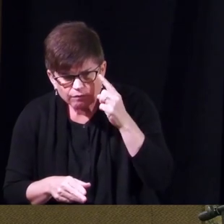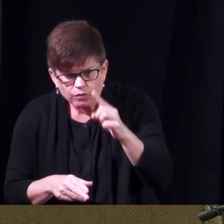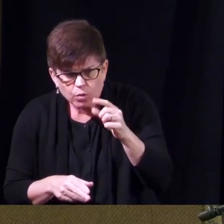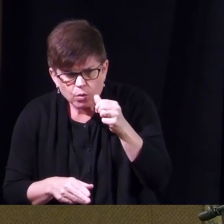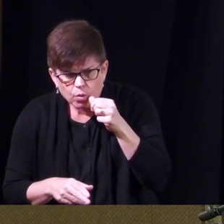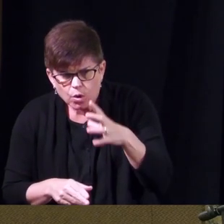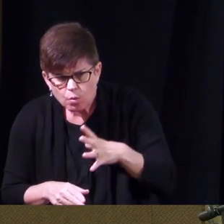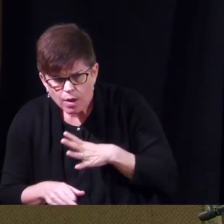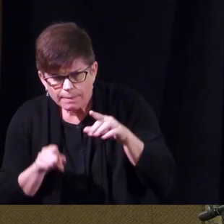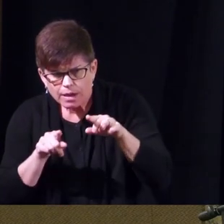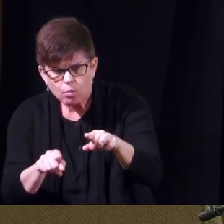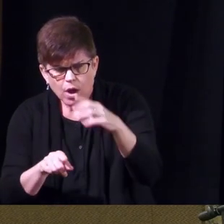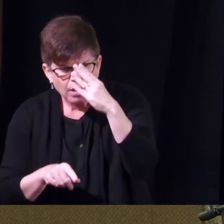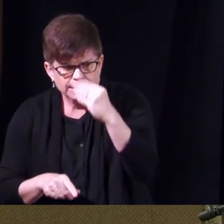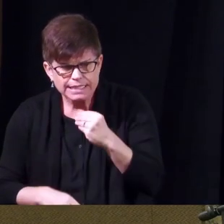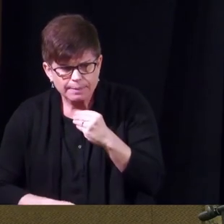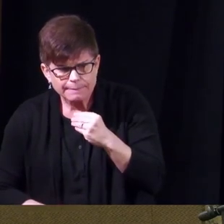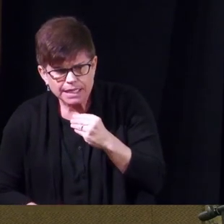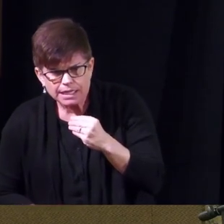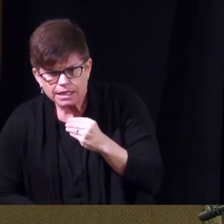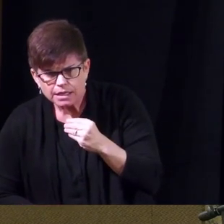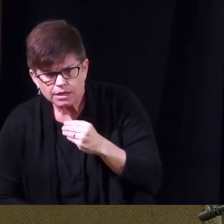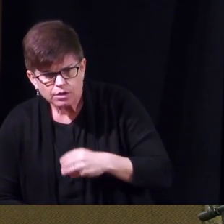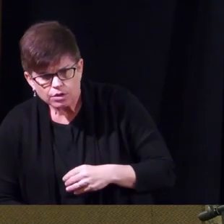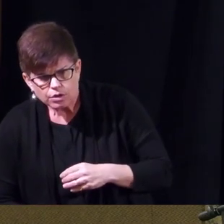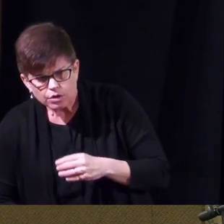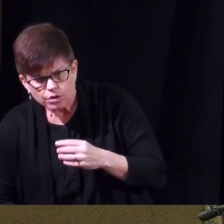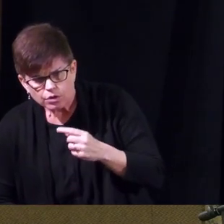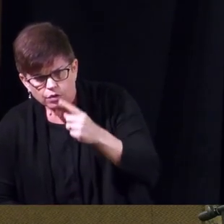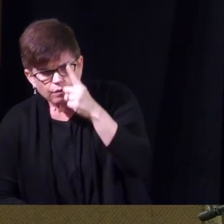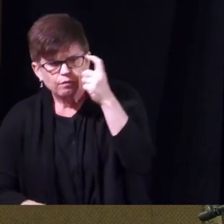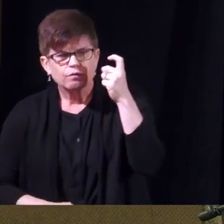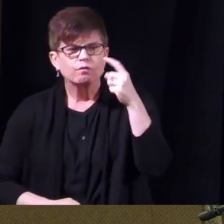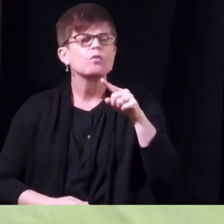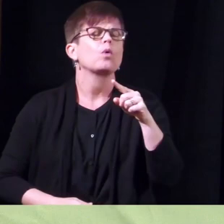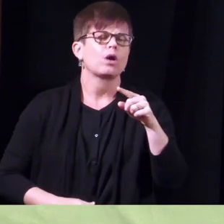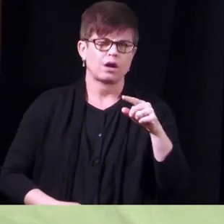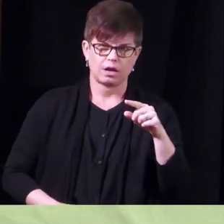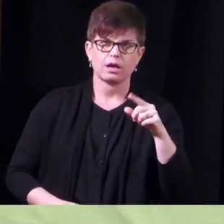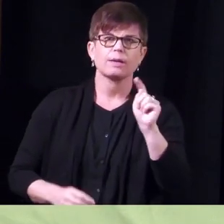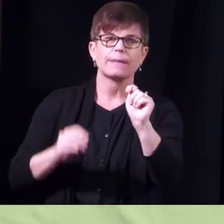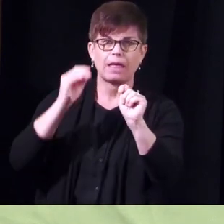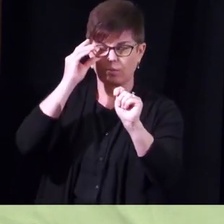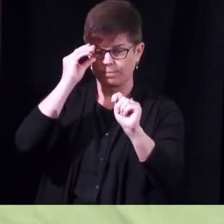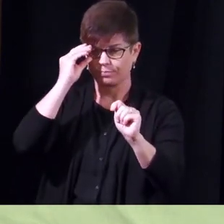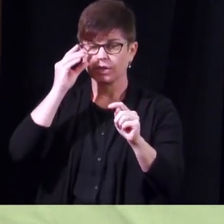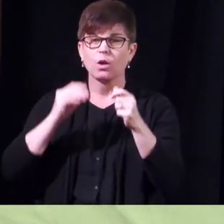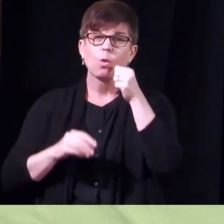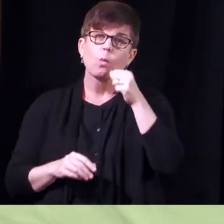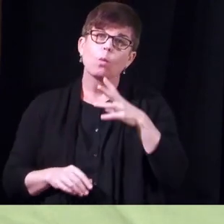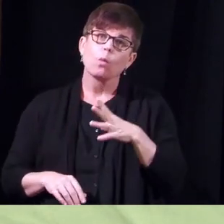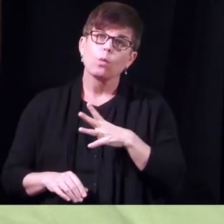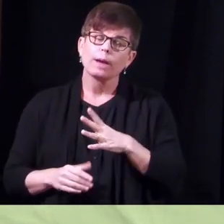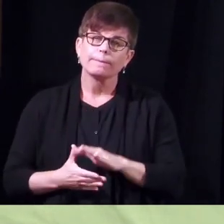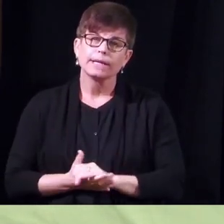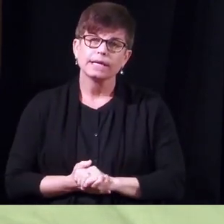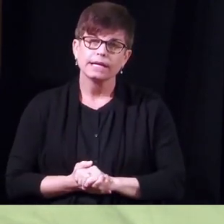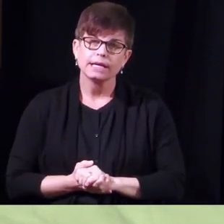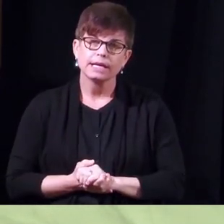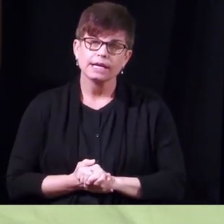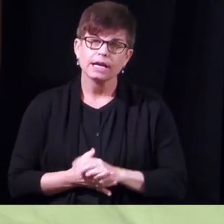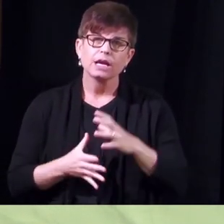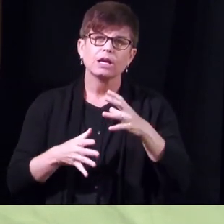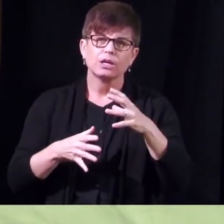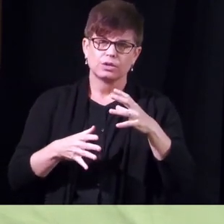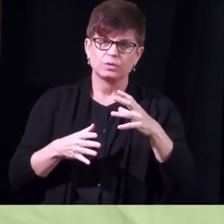while sleeping um for urination so yeah the device for women that uh to catch